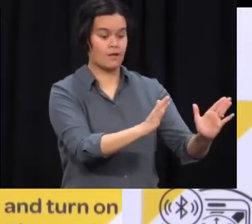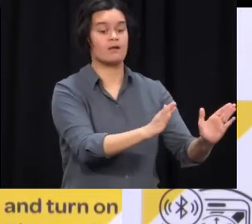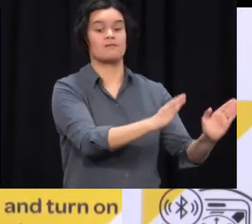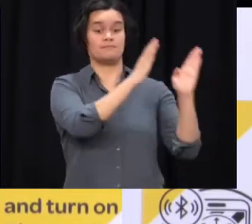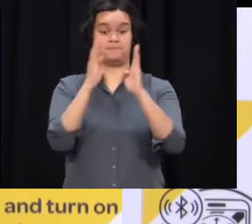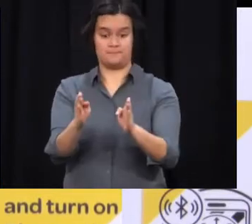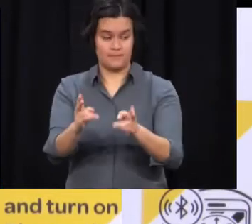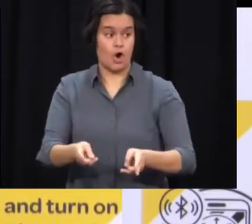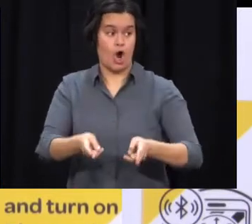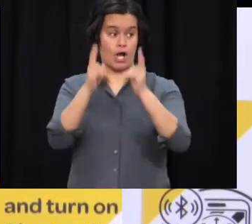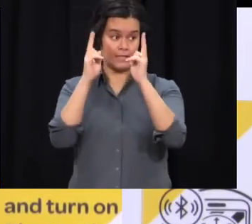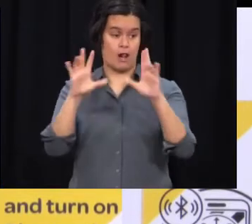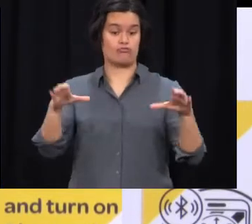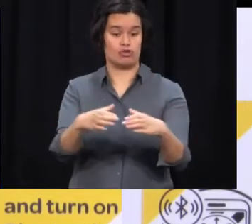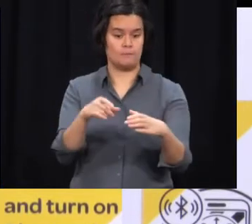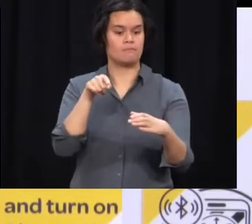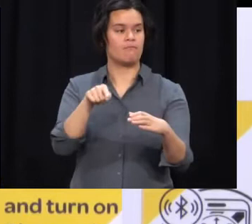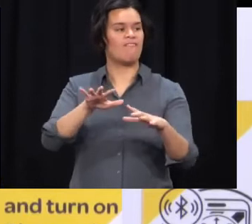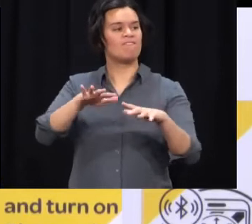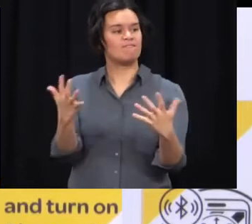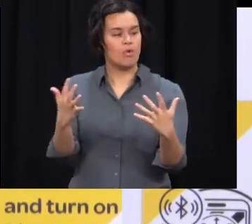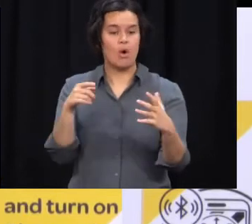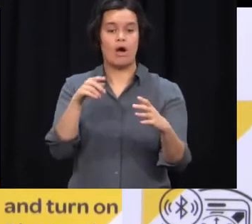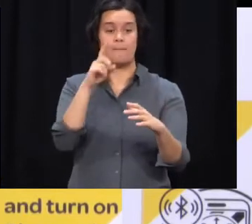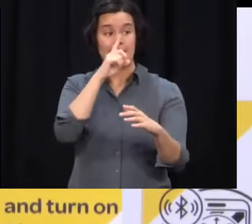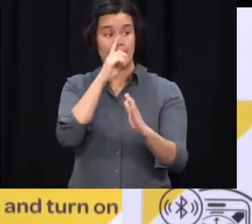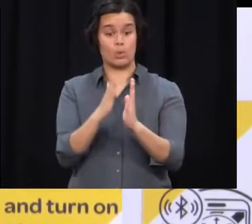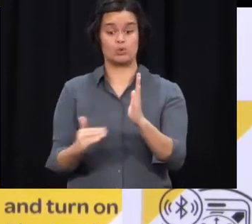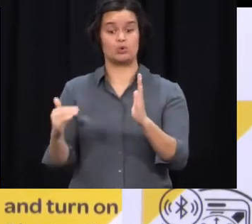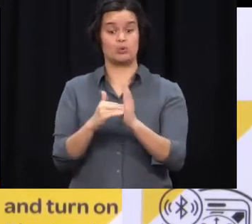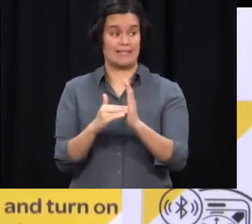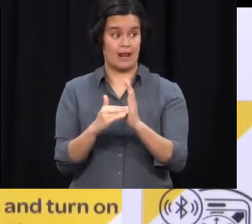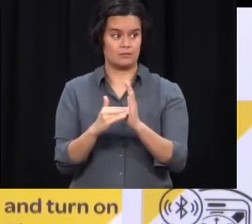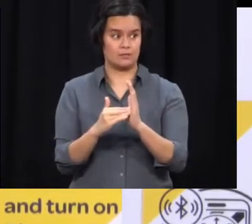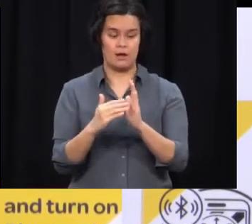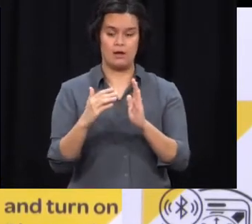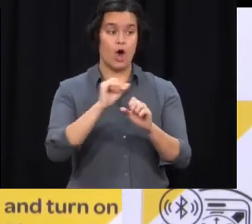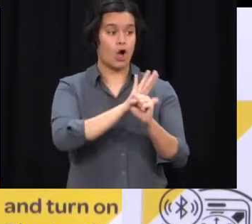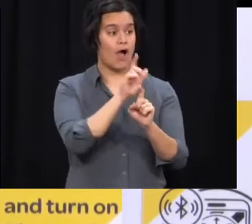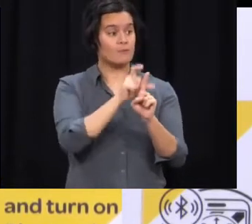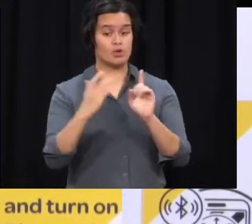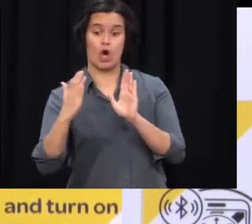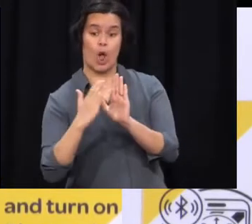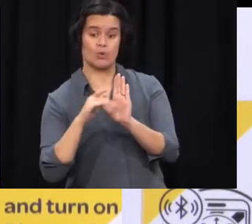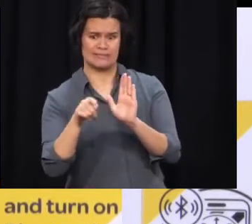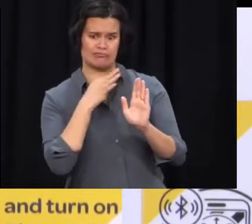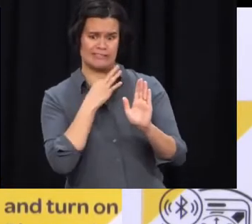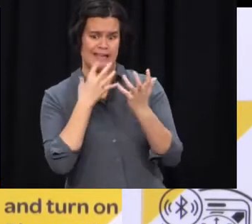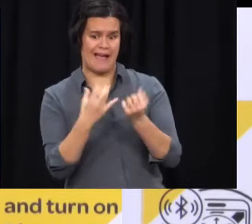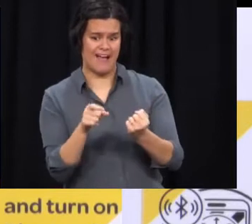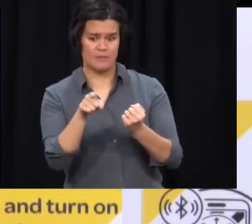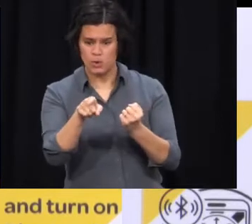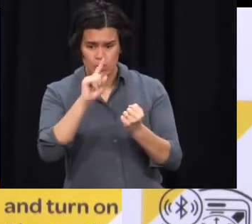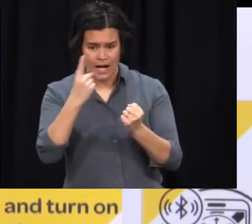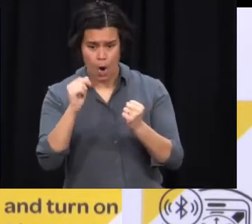isolation purposes. So not people coming into the country, but people who need to isolate because they can't safely isolate at home. That will